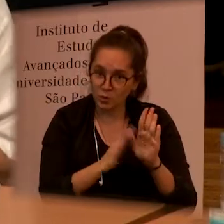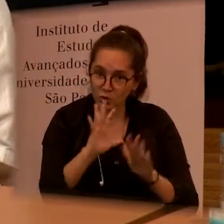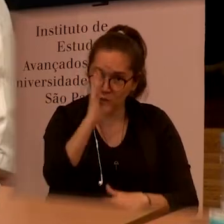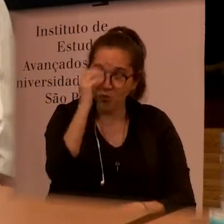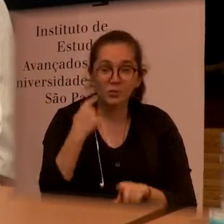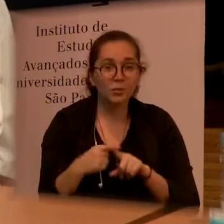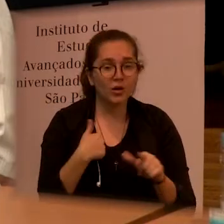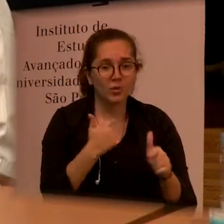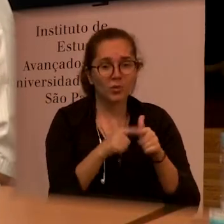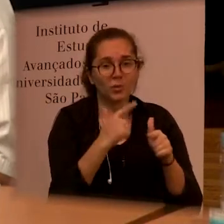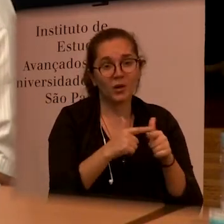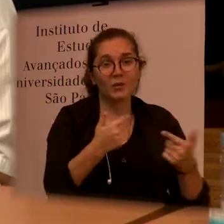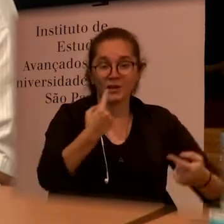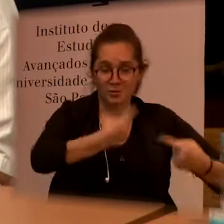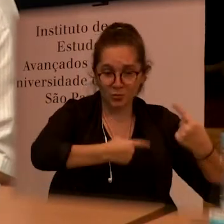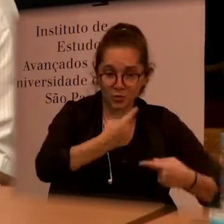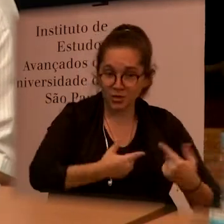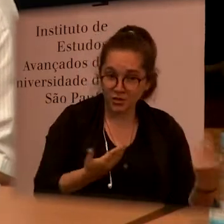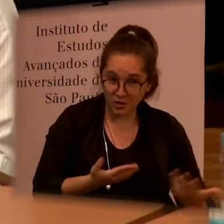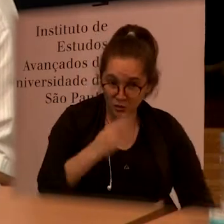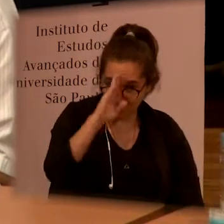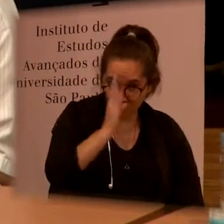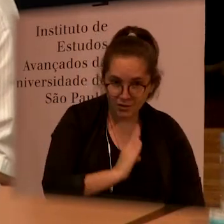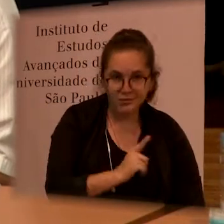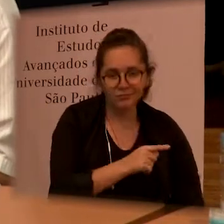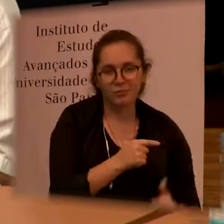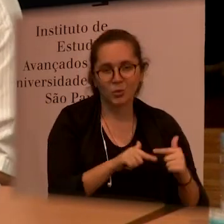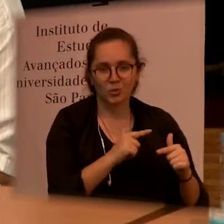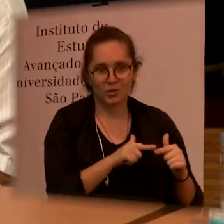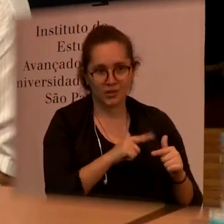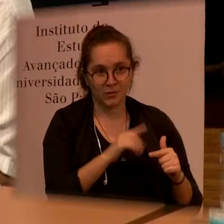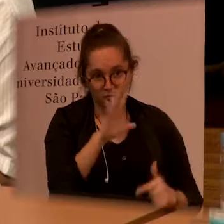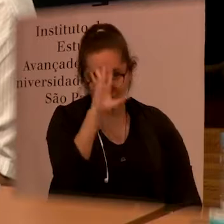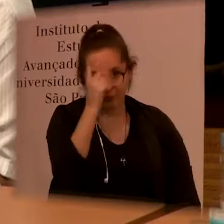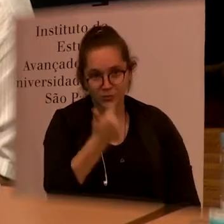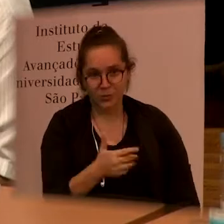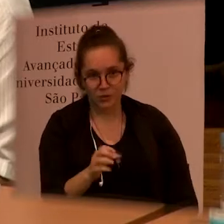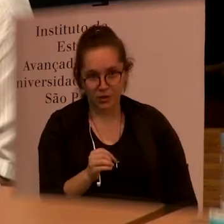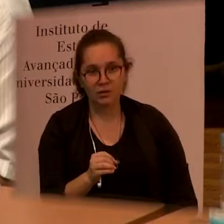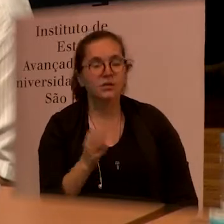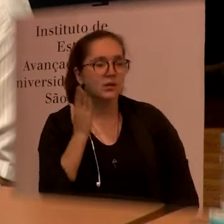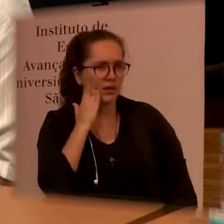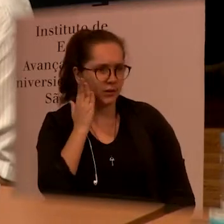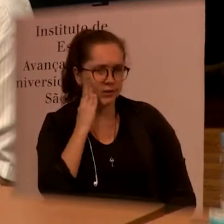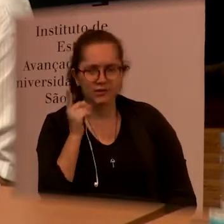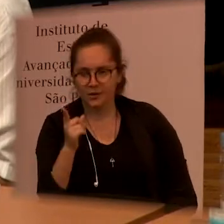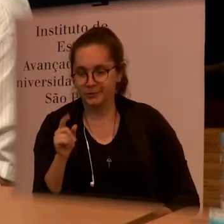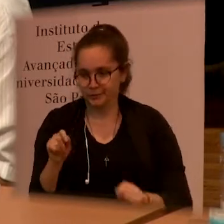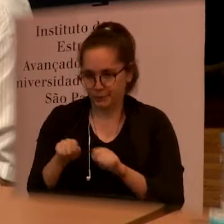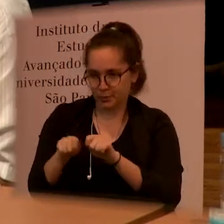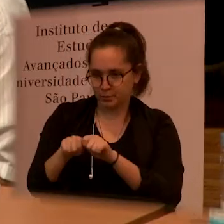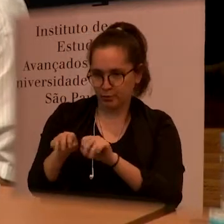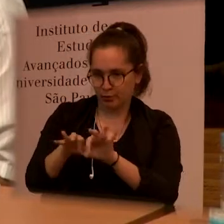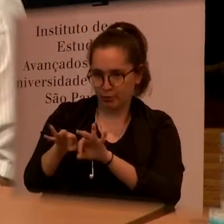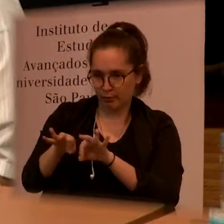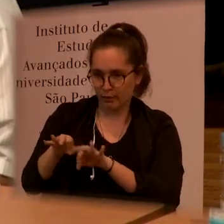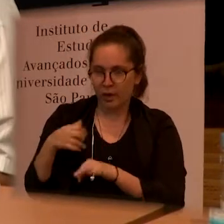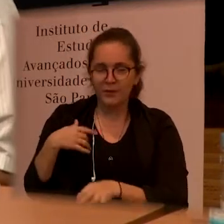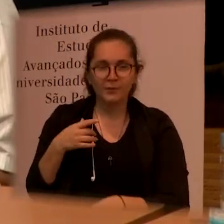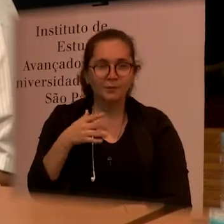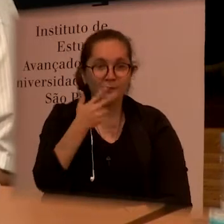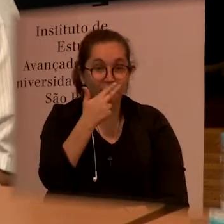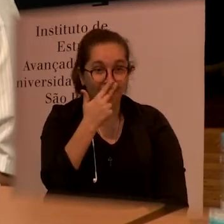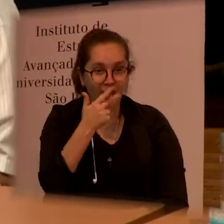willing to finance these policies and this is not the case of the public policies in Brazil you just ignore